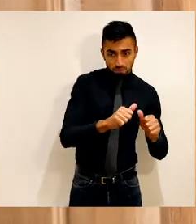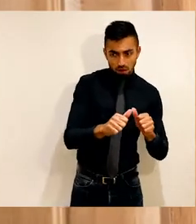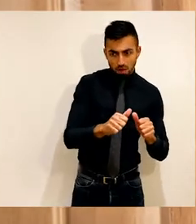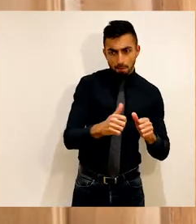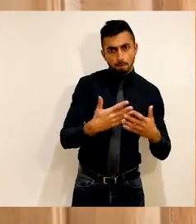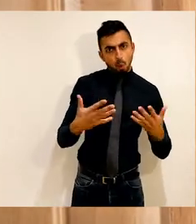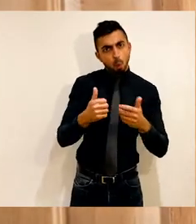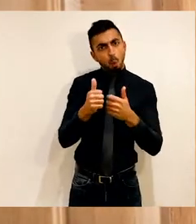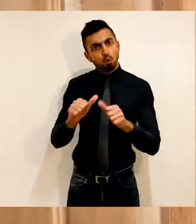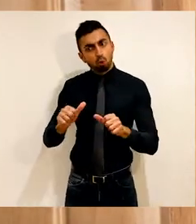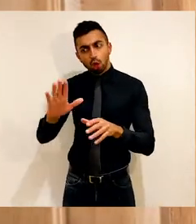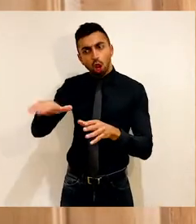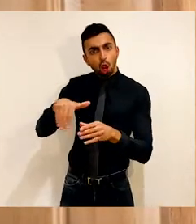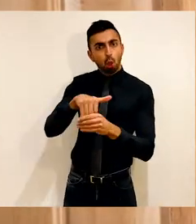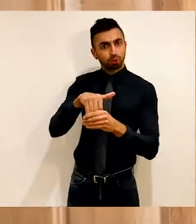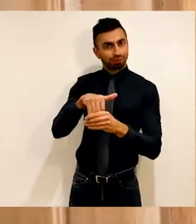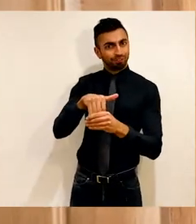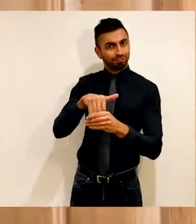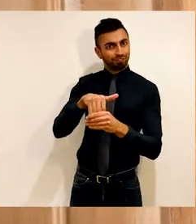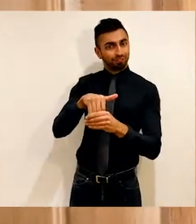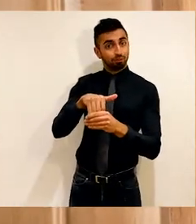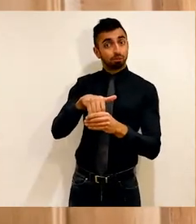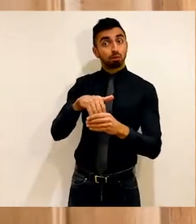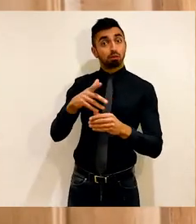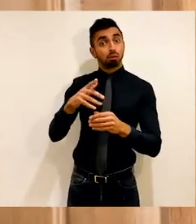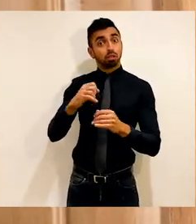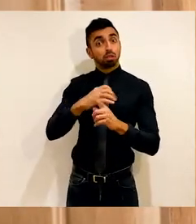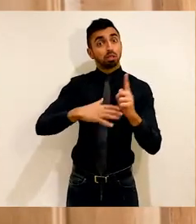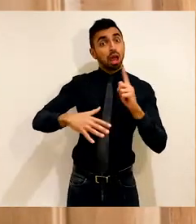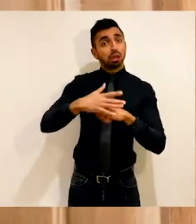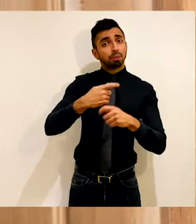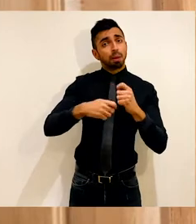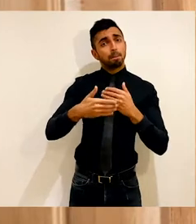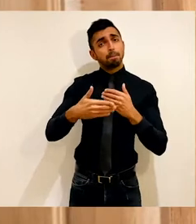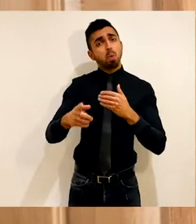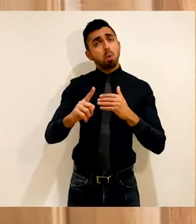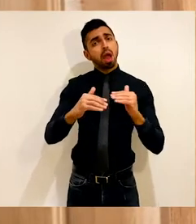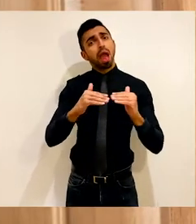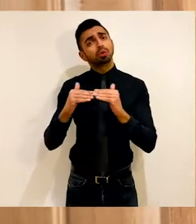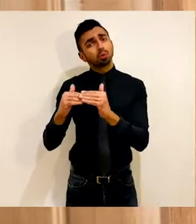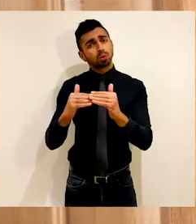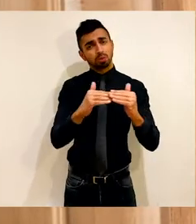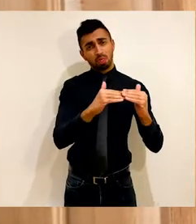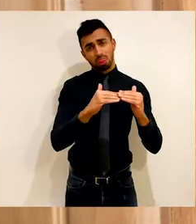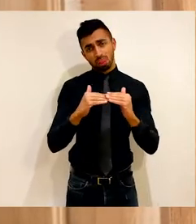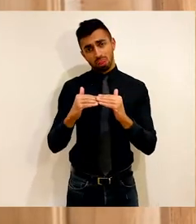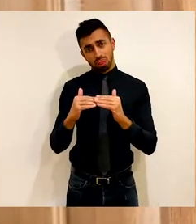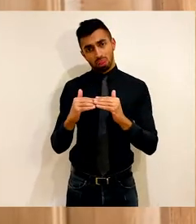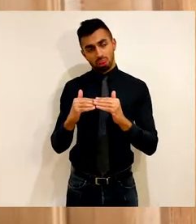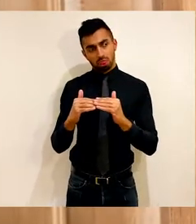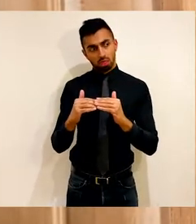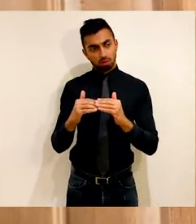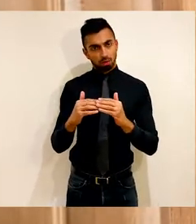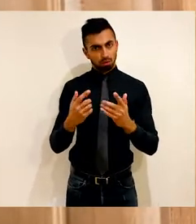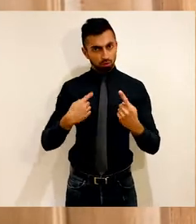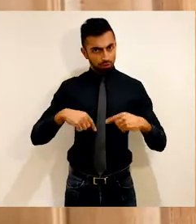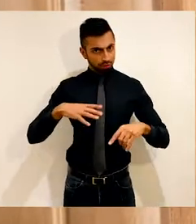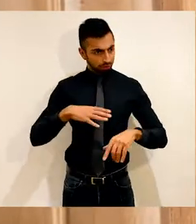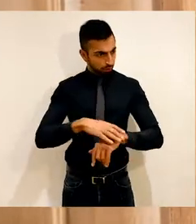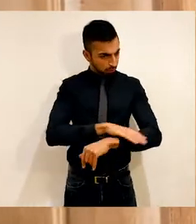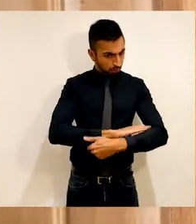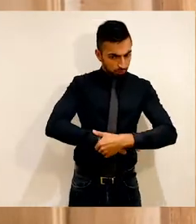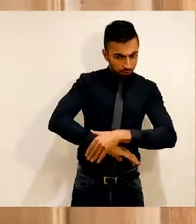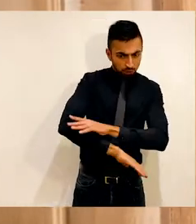more inclusive solutions and to design more equitable societies. But with so much to do,